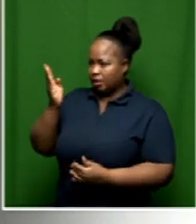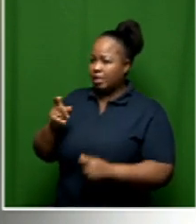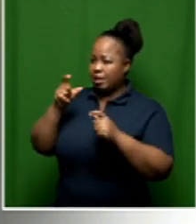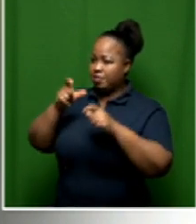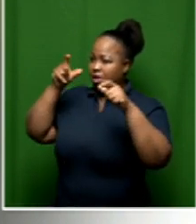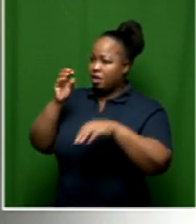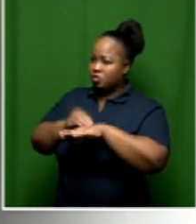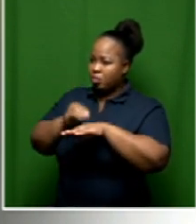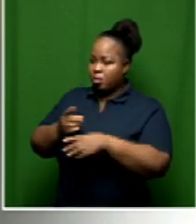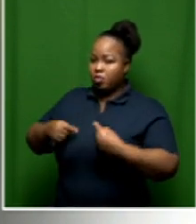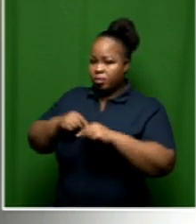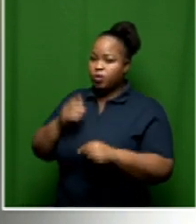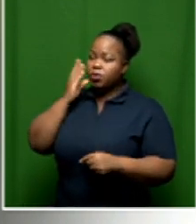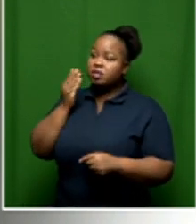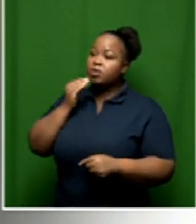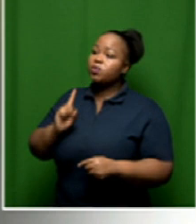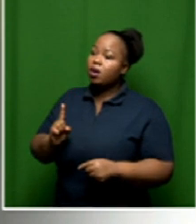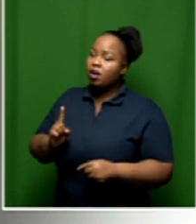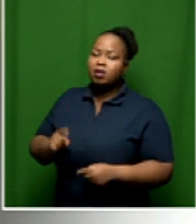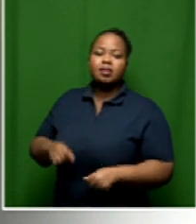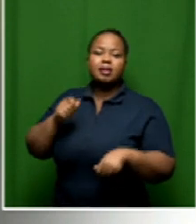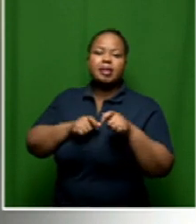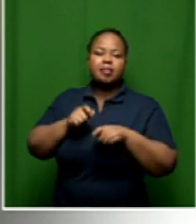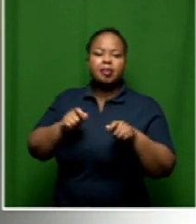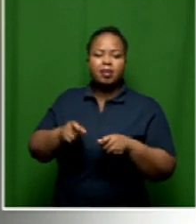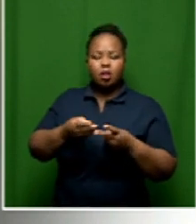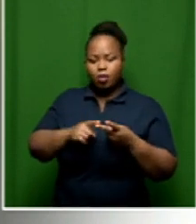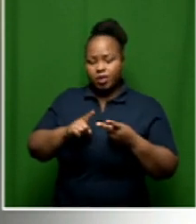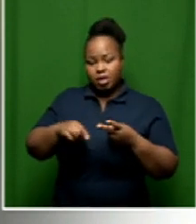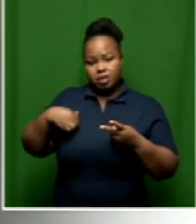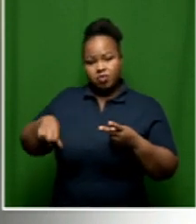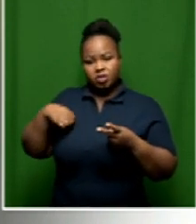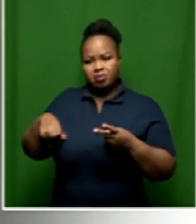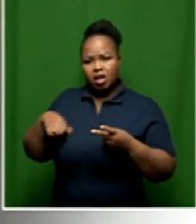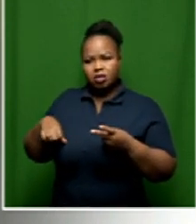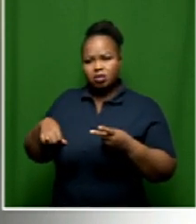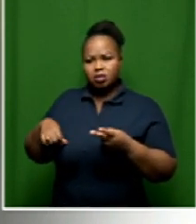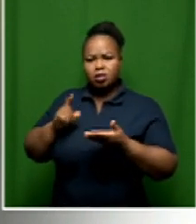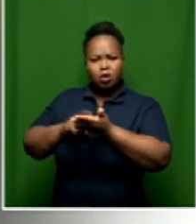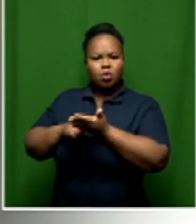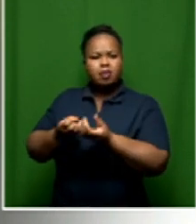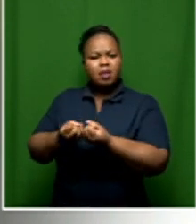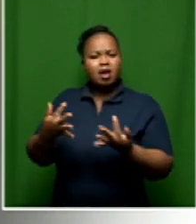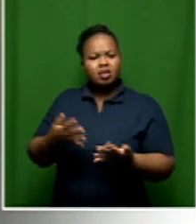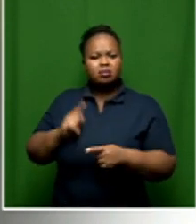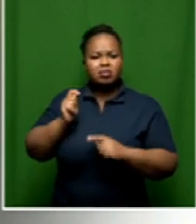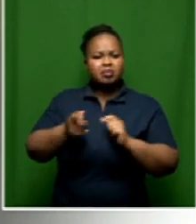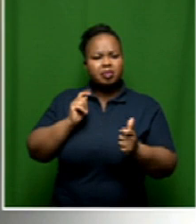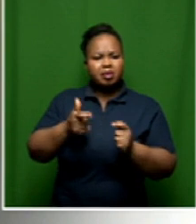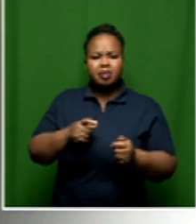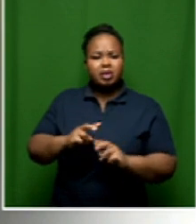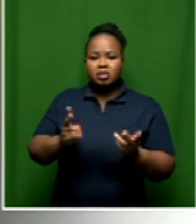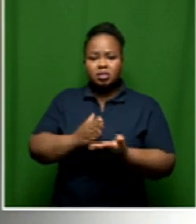problem that we're facing is that people, the municipalities are owed a lot of money. And the reason for that is people cannot